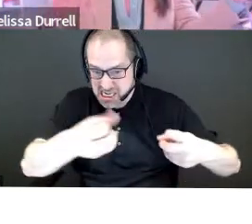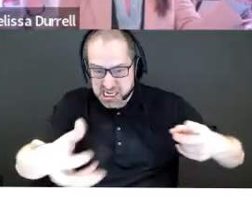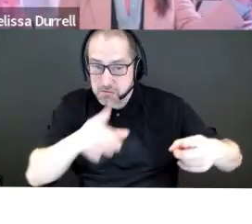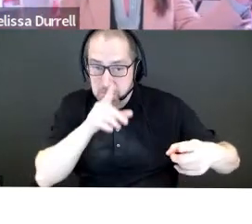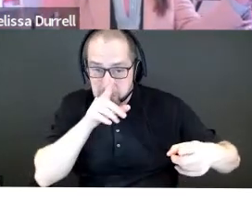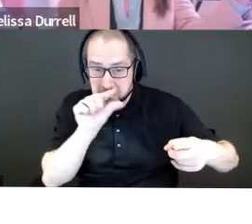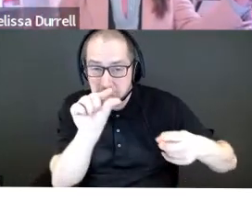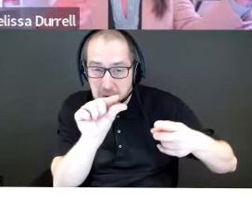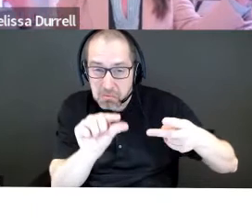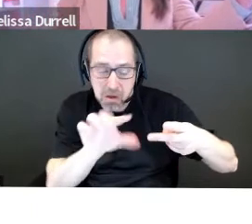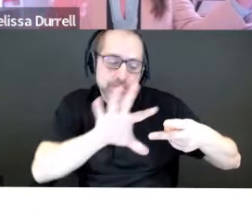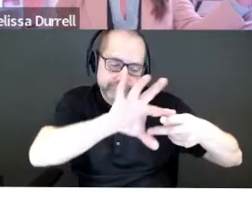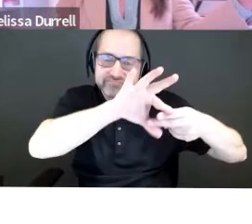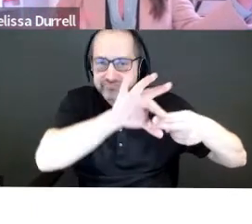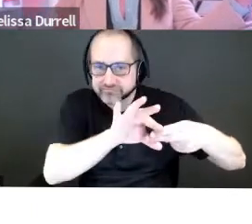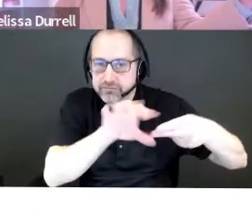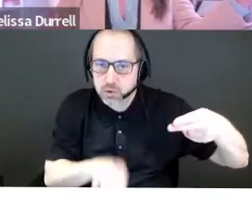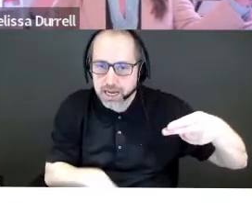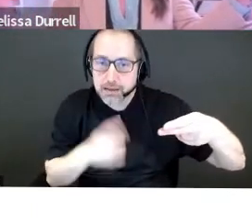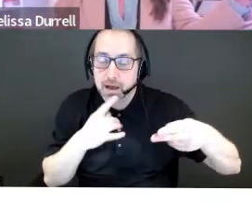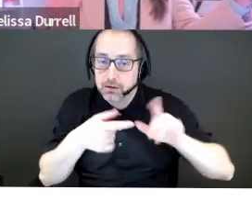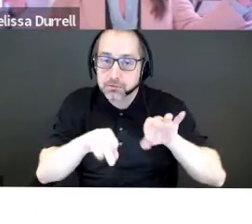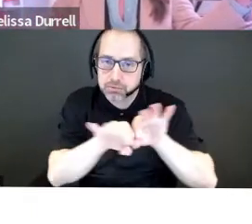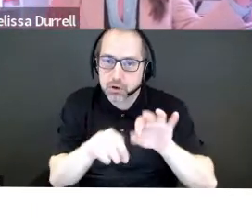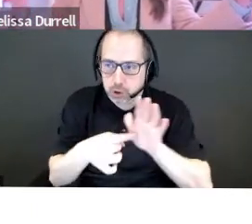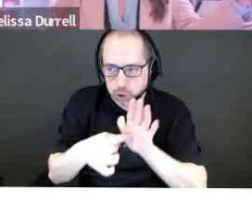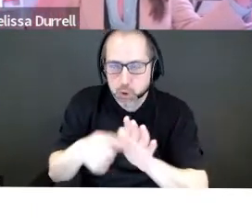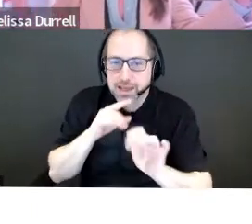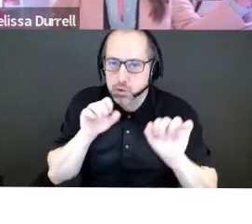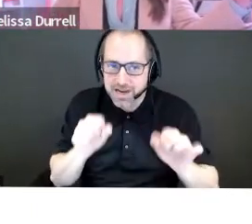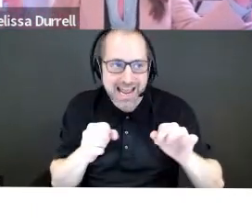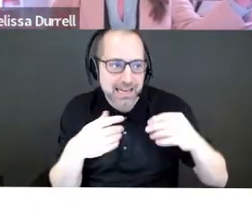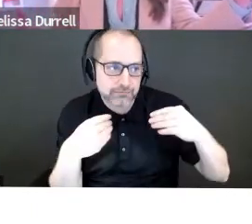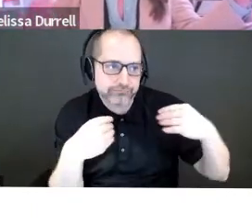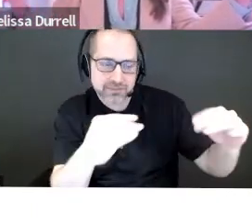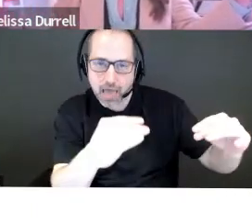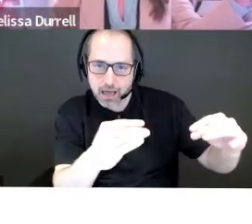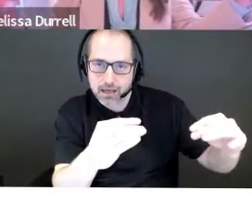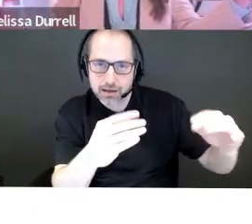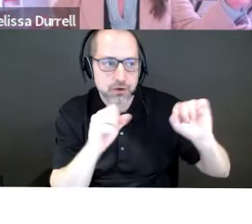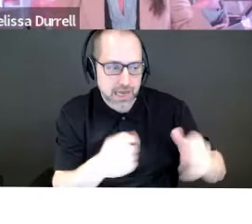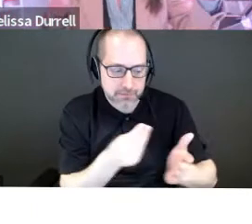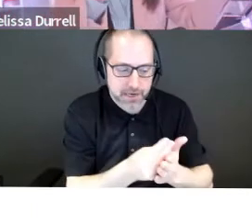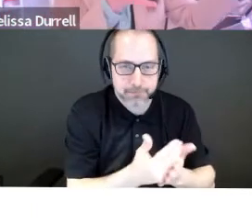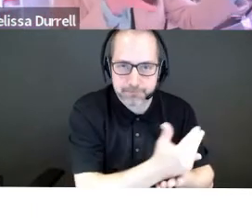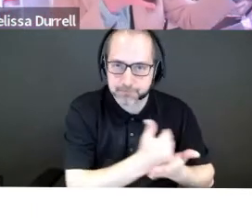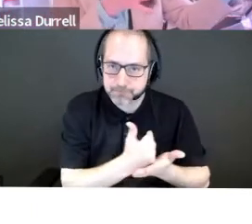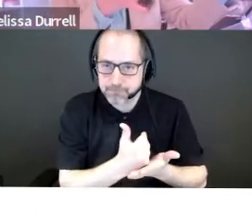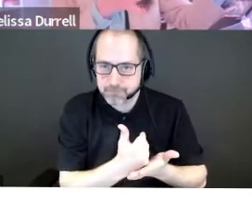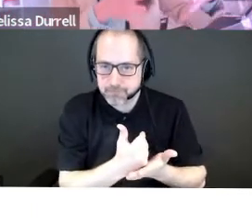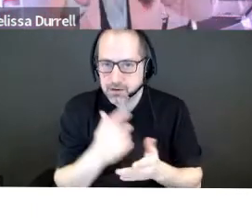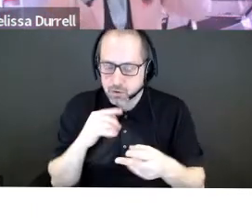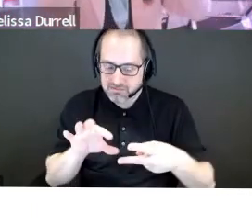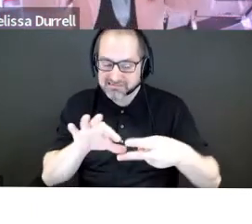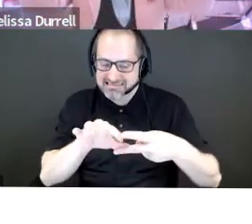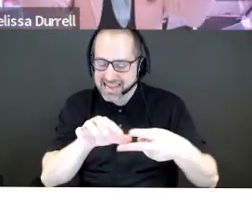but essentially what we want to start to show is that you've got that flywheel. You can get the sales coming in. How are you going to get people to buy? And so, as you can see,